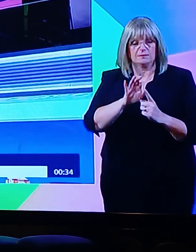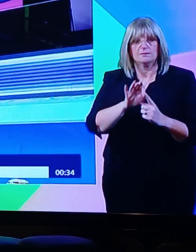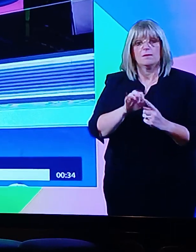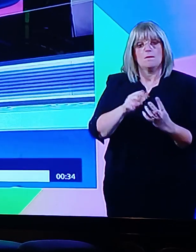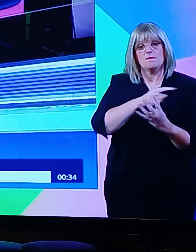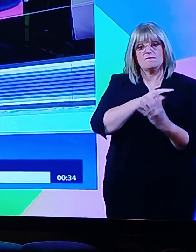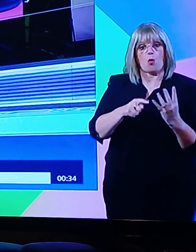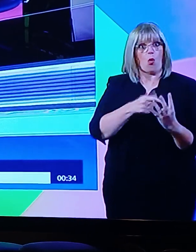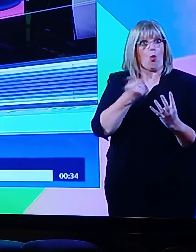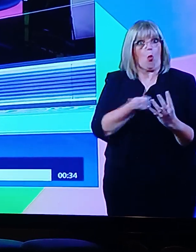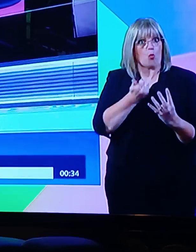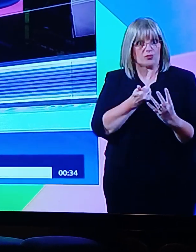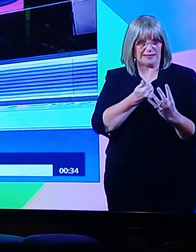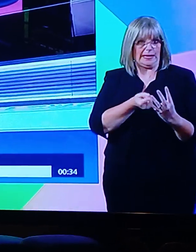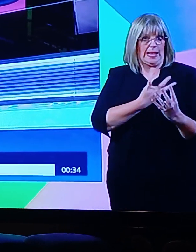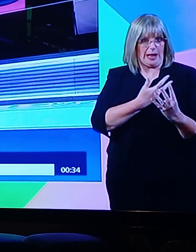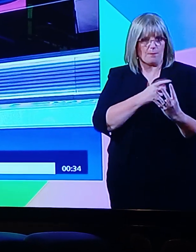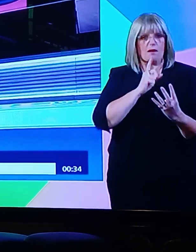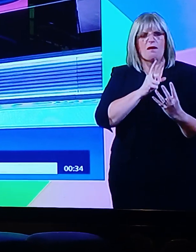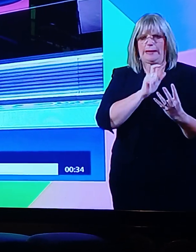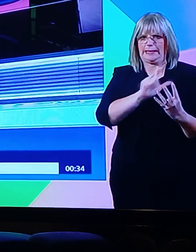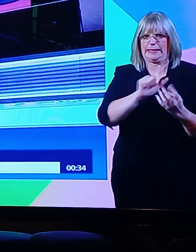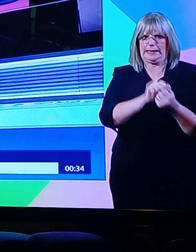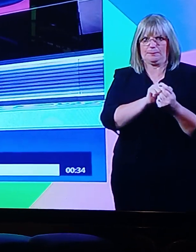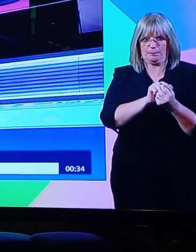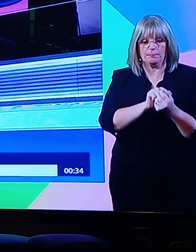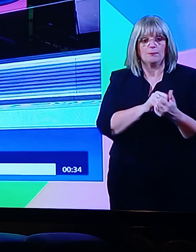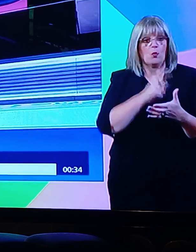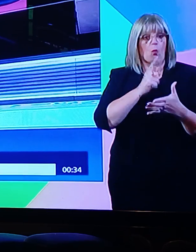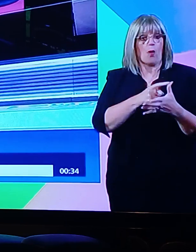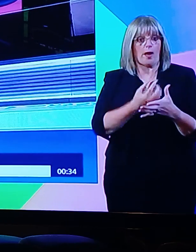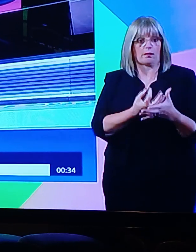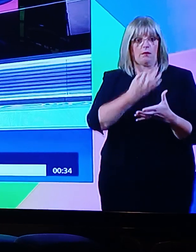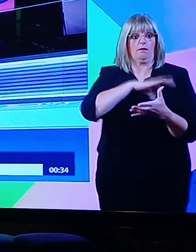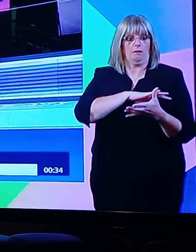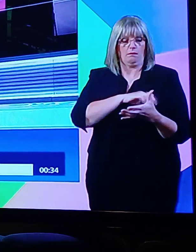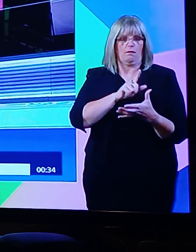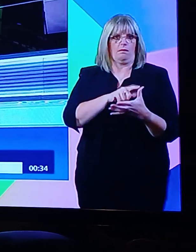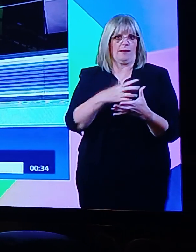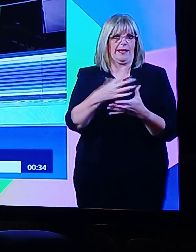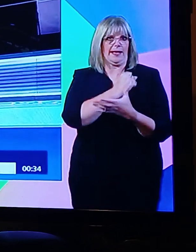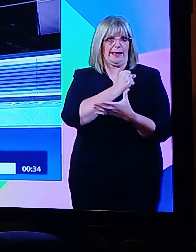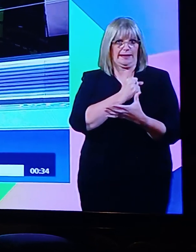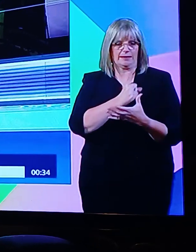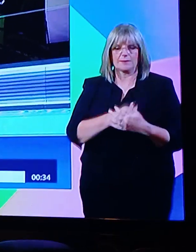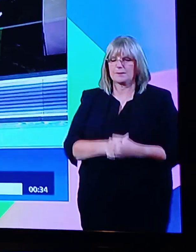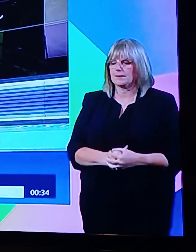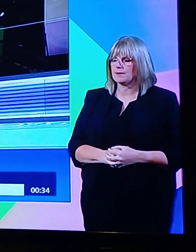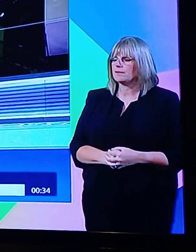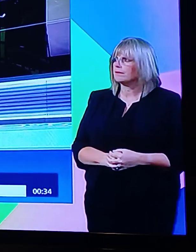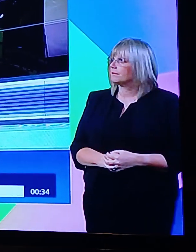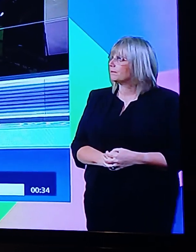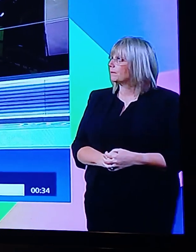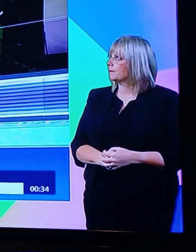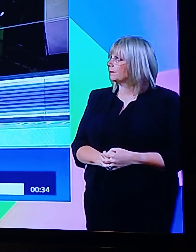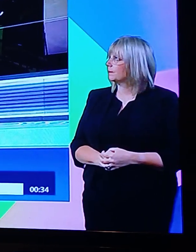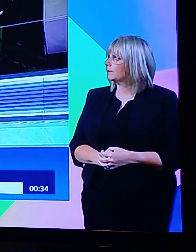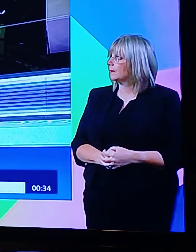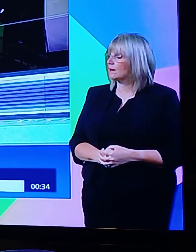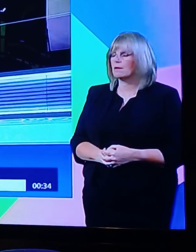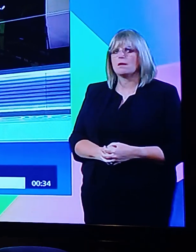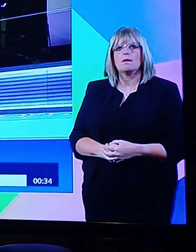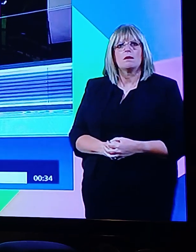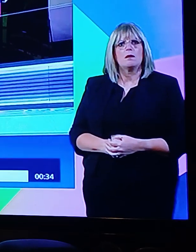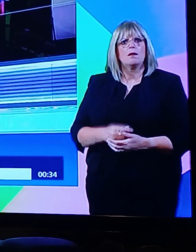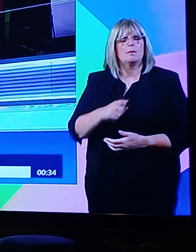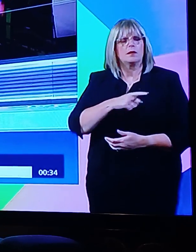And it looks as if reform are in second place there, but that's actually because of the wonderful way that their share vote has been